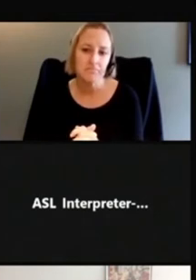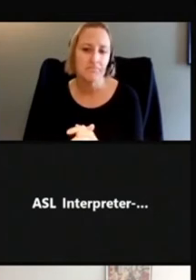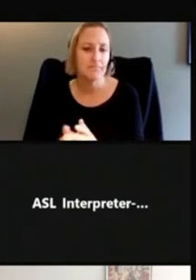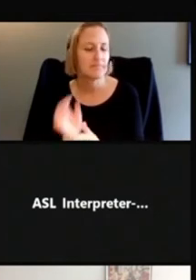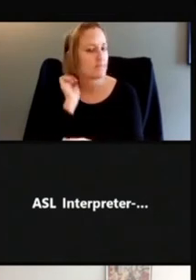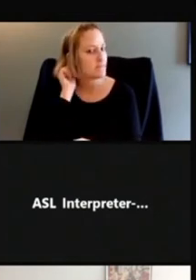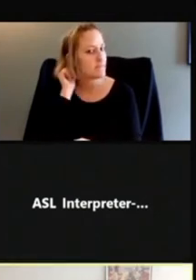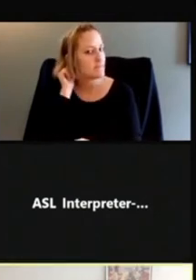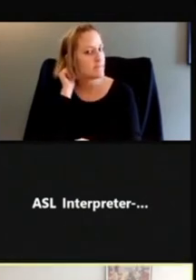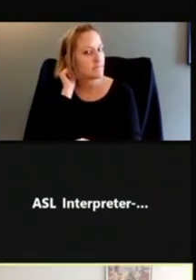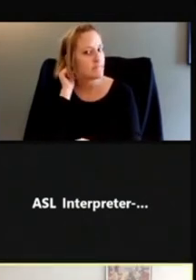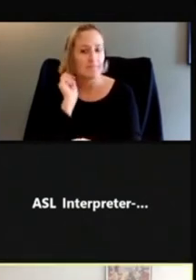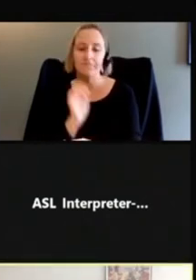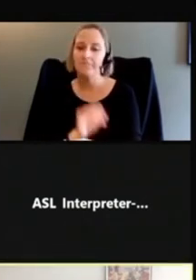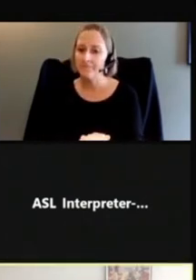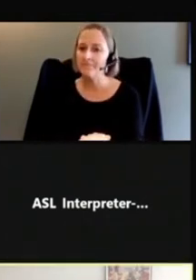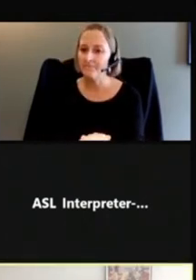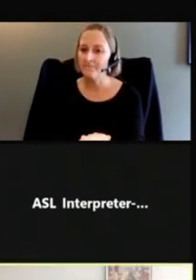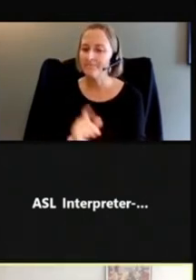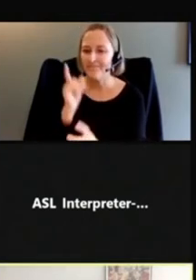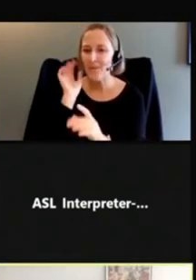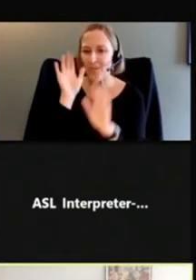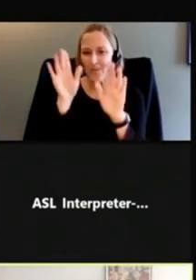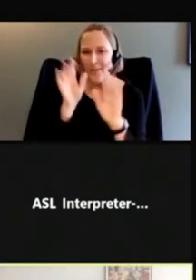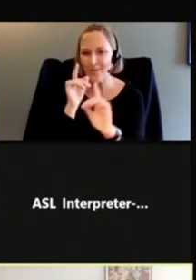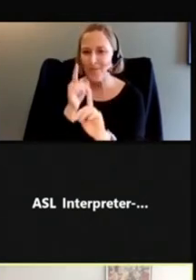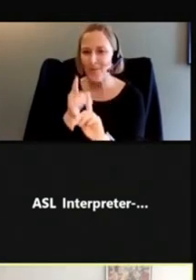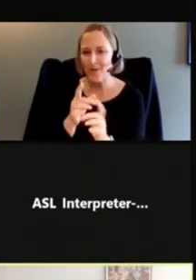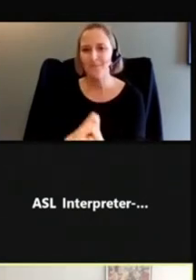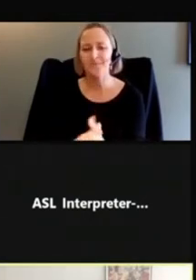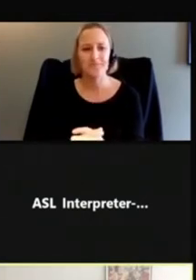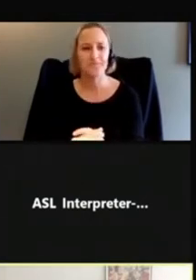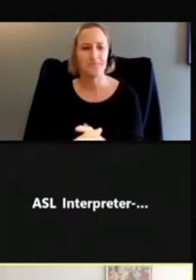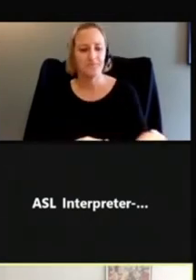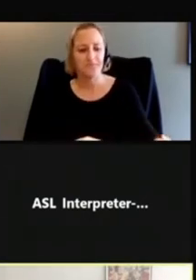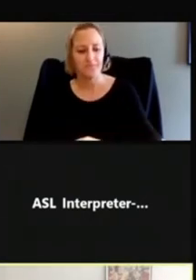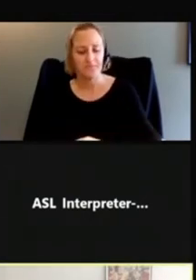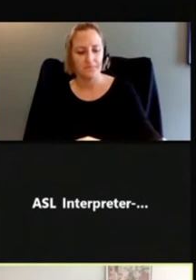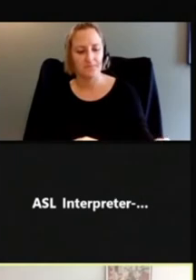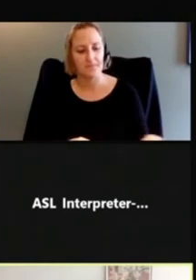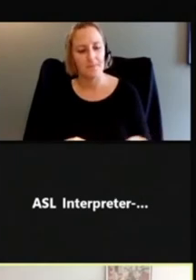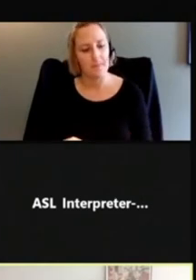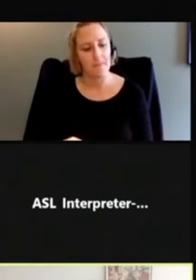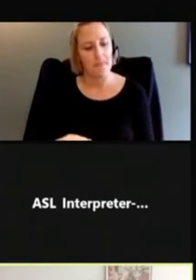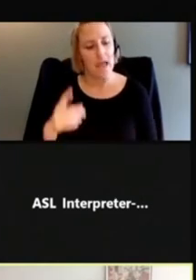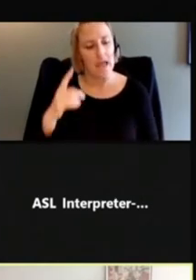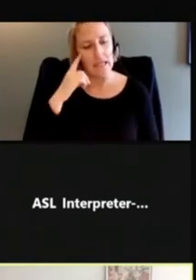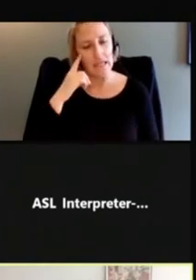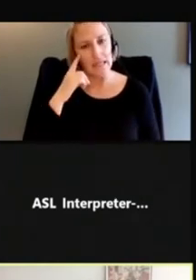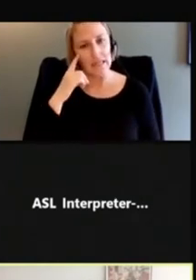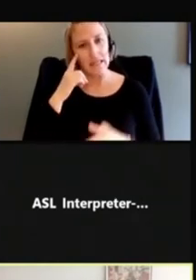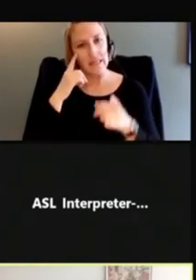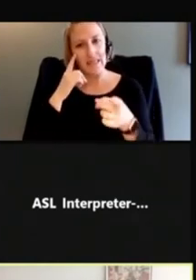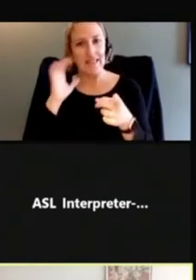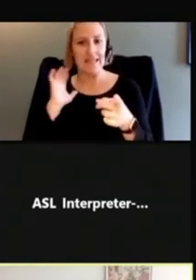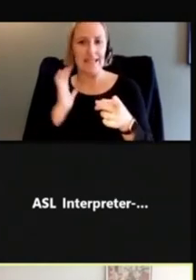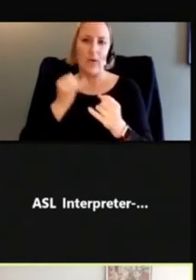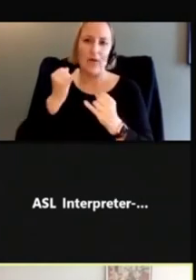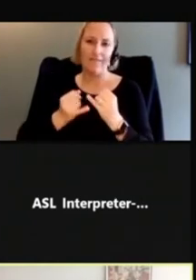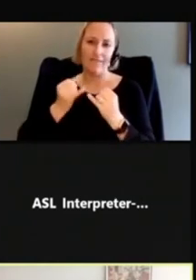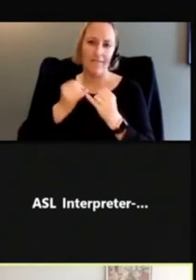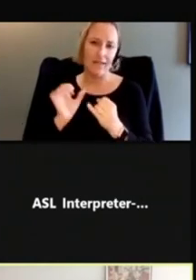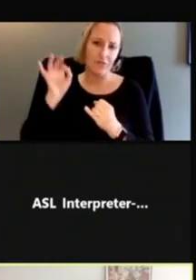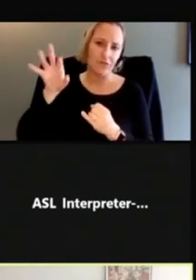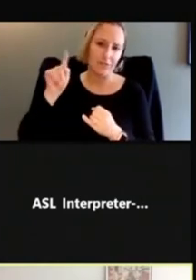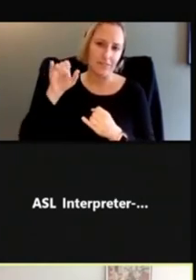So, yeah. Yeah, that's a great point. So our, I think this, this may be our final tip on reducing cognitive